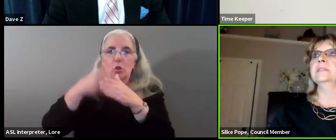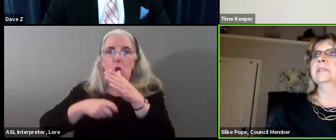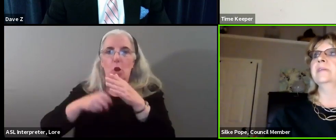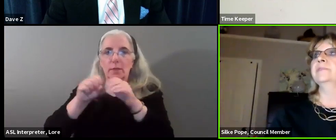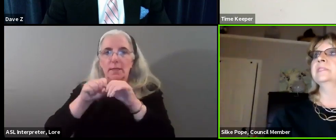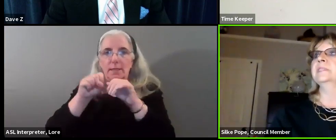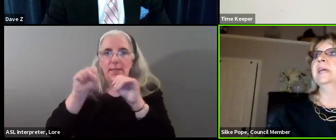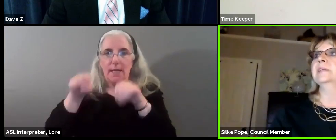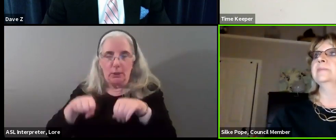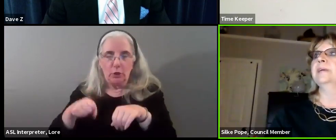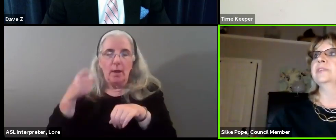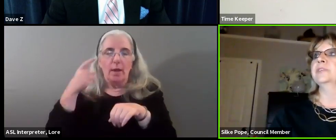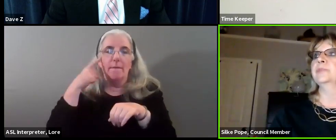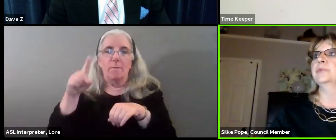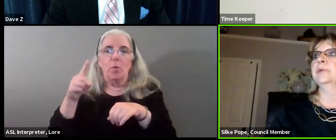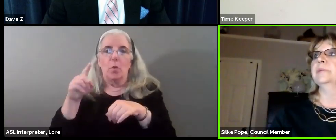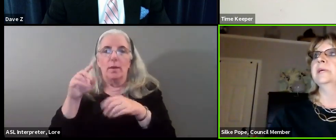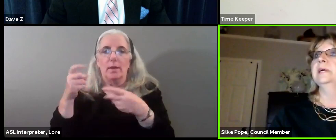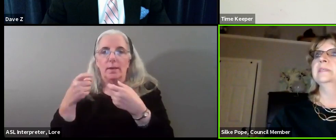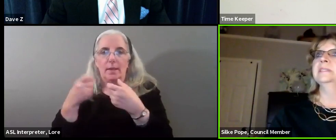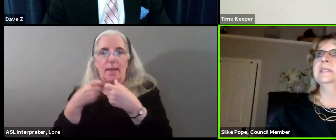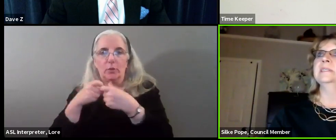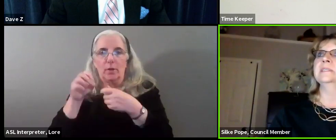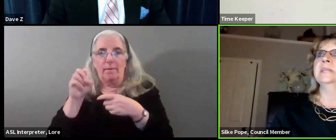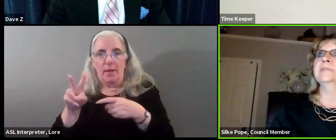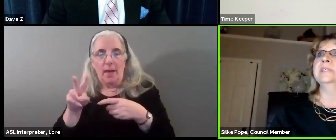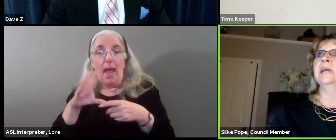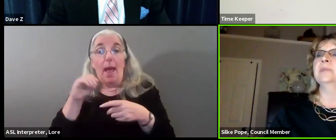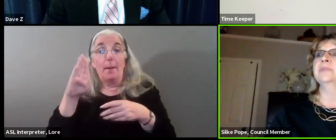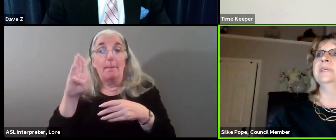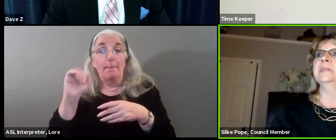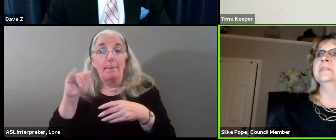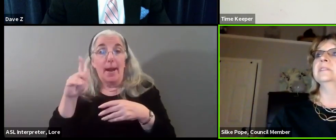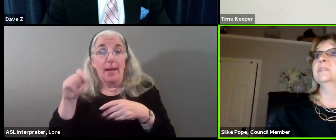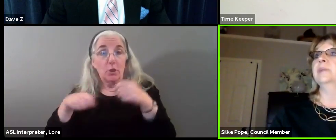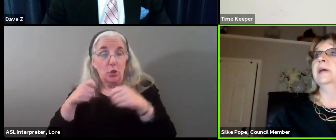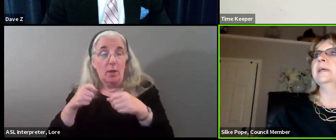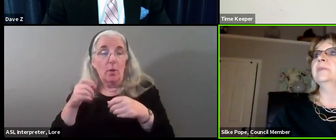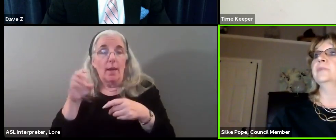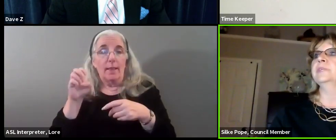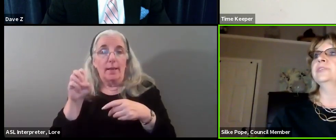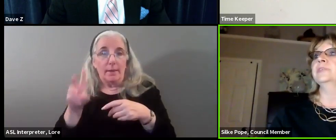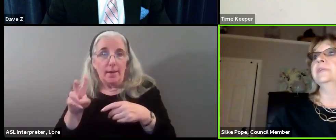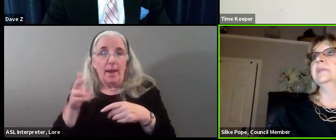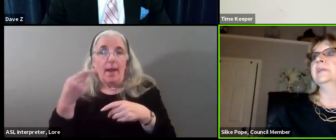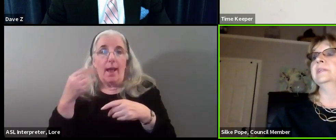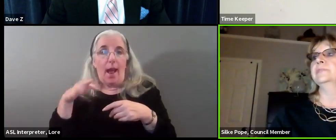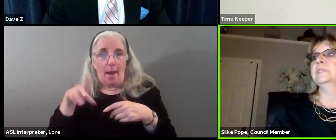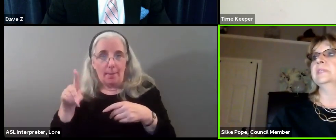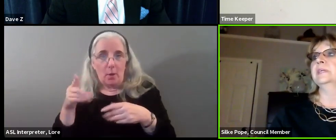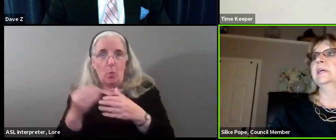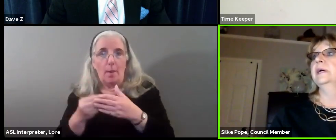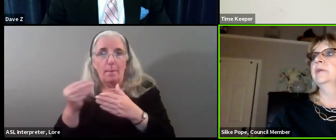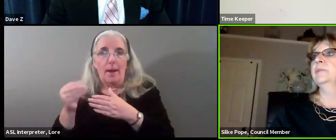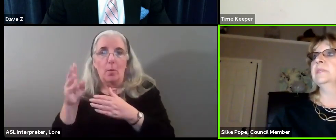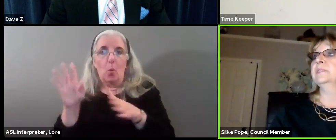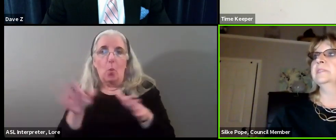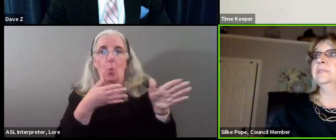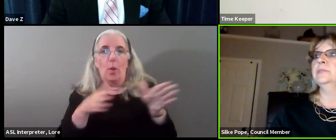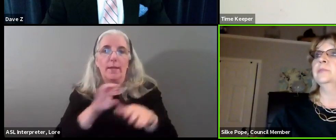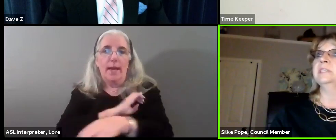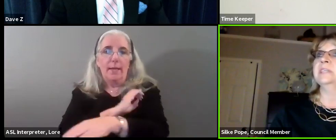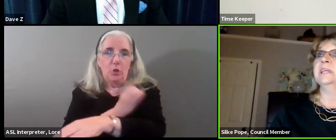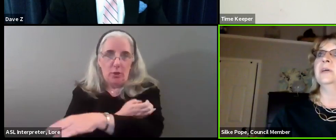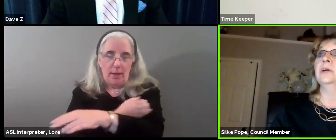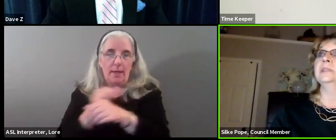vehicles and have recently added a bike share program. The city has electric and hybrid vehicles and is buying wind generated electricity. We must